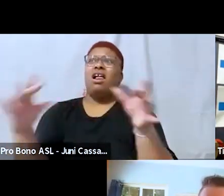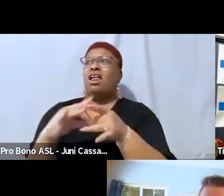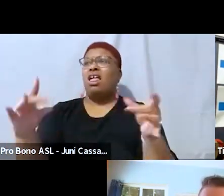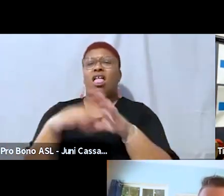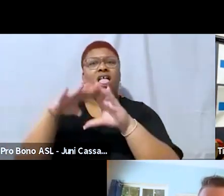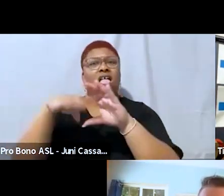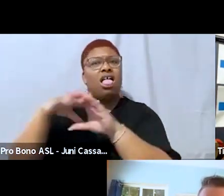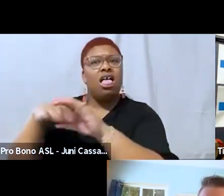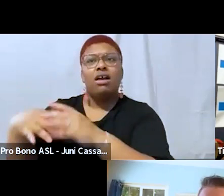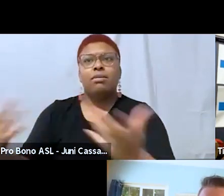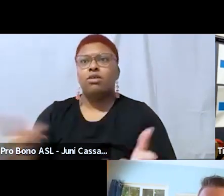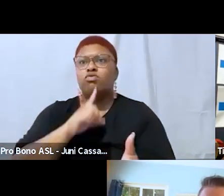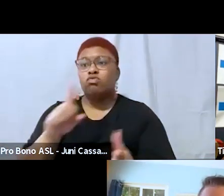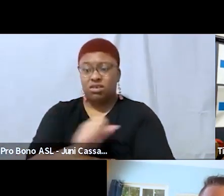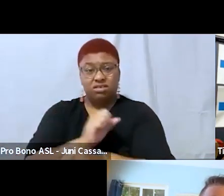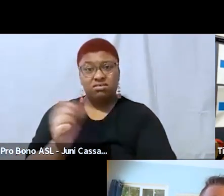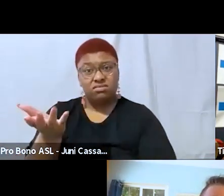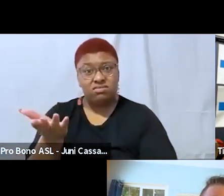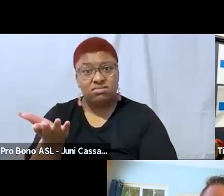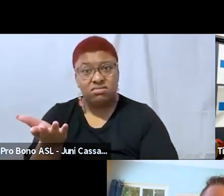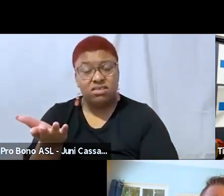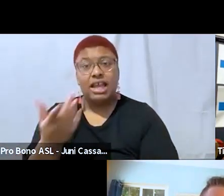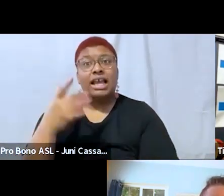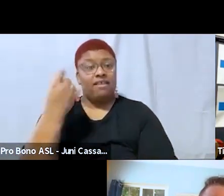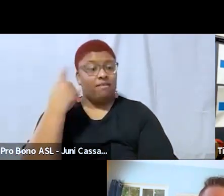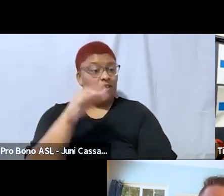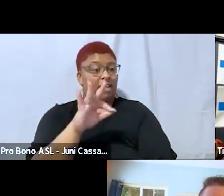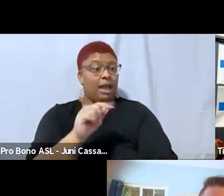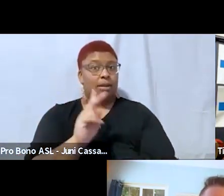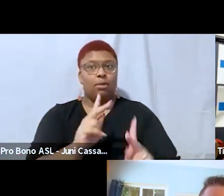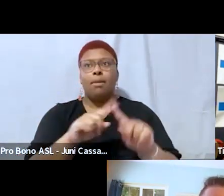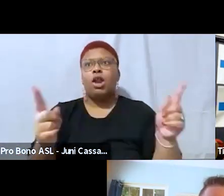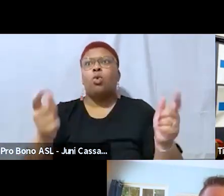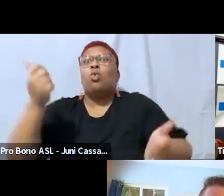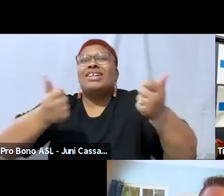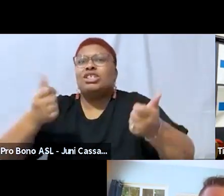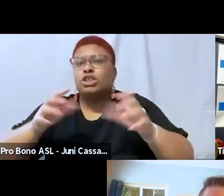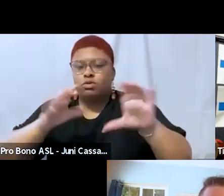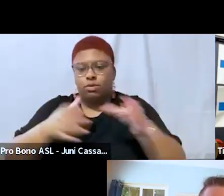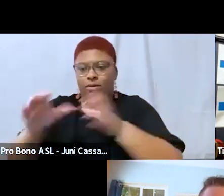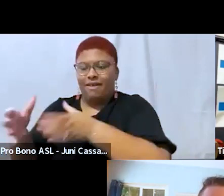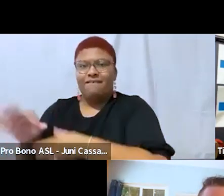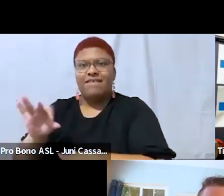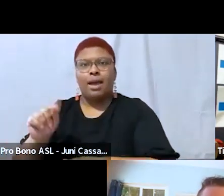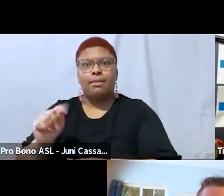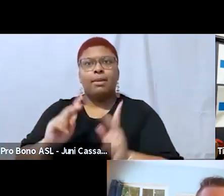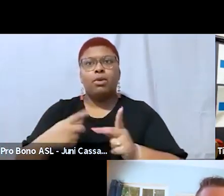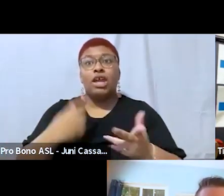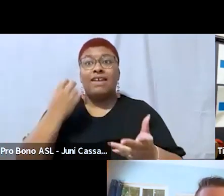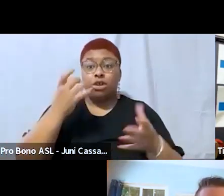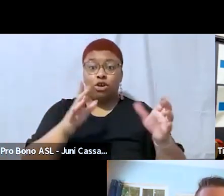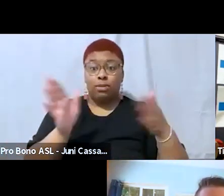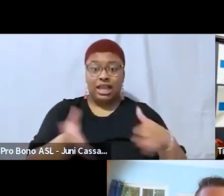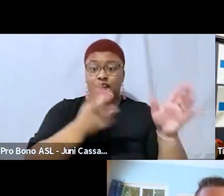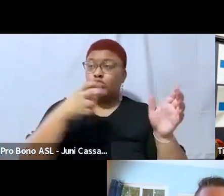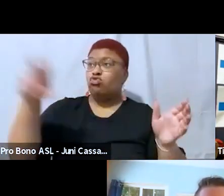delivering like is it for fat people which fat people you're planning a trip overseas and we want all the fat beauties to go like tell me